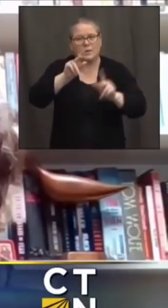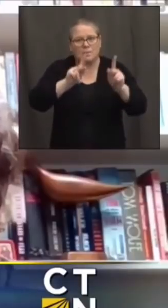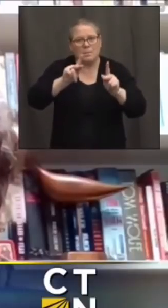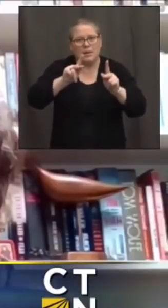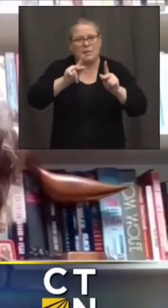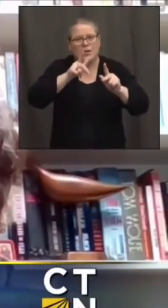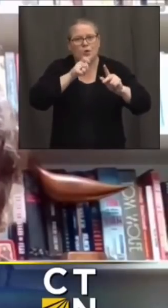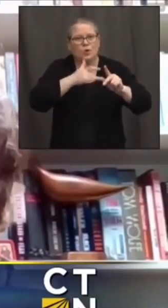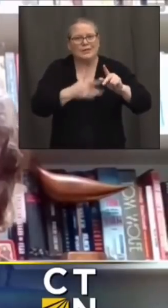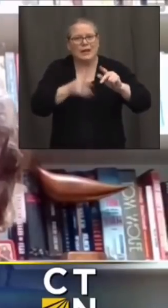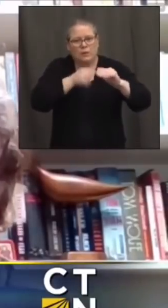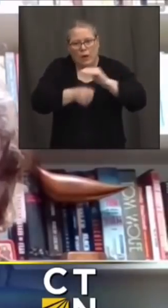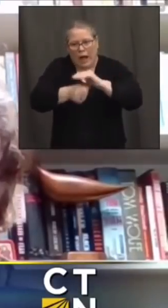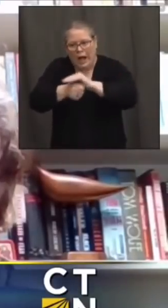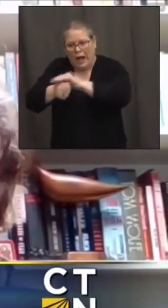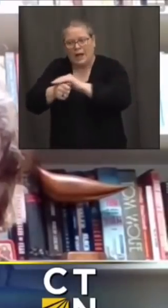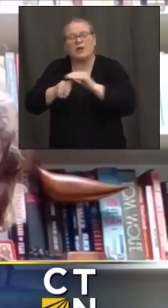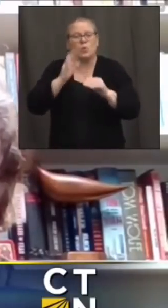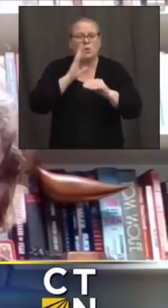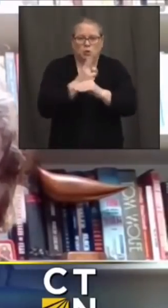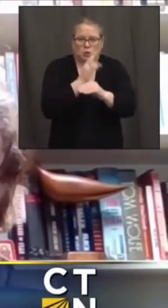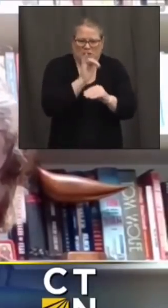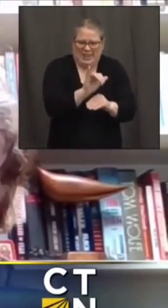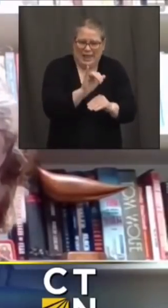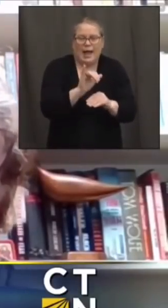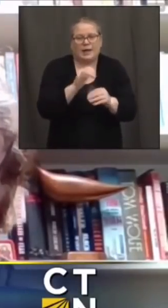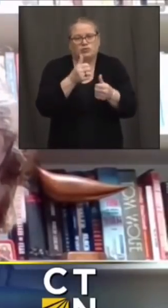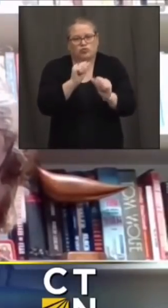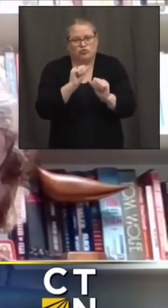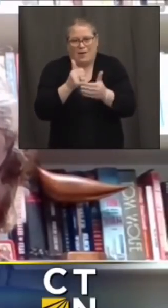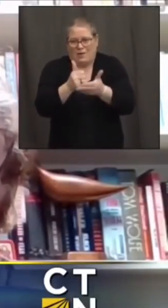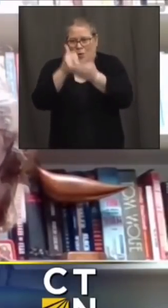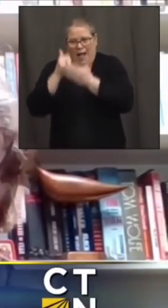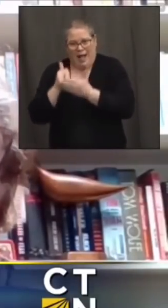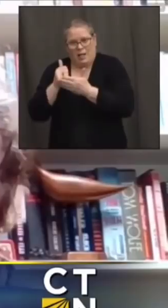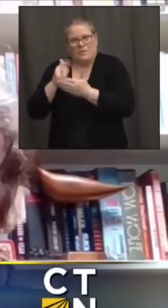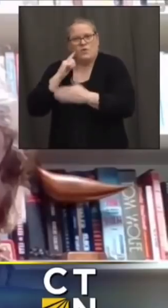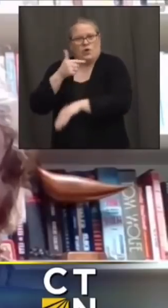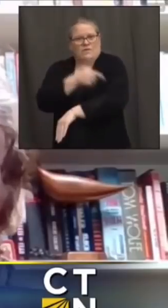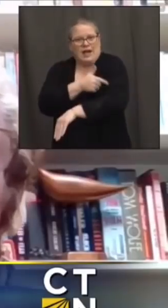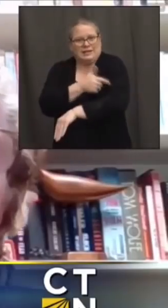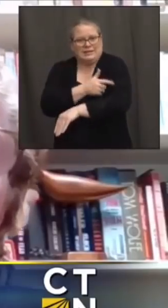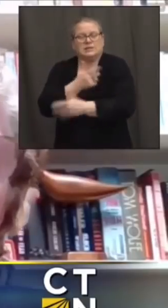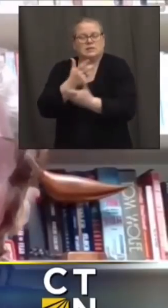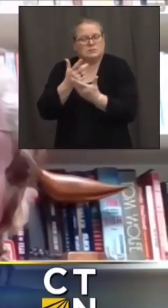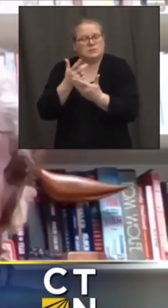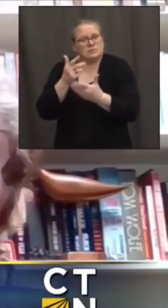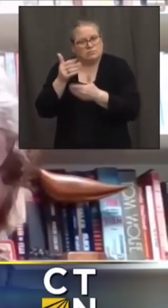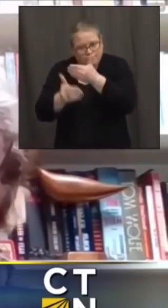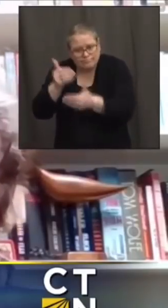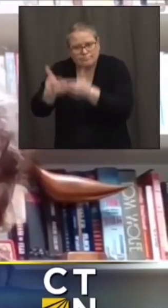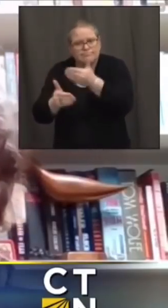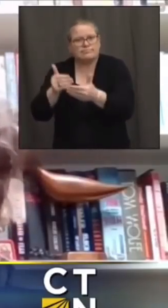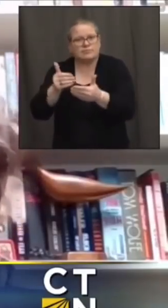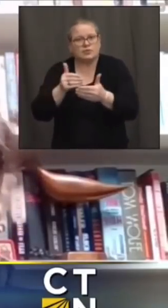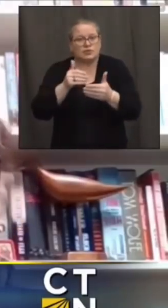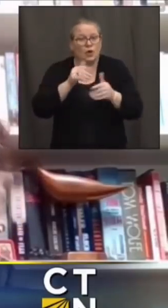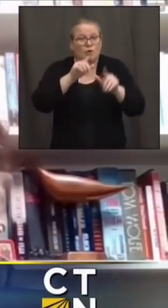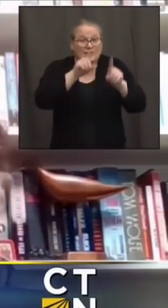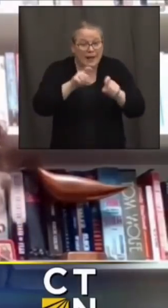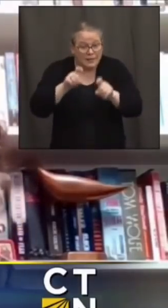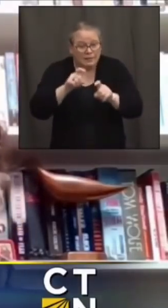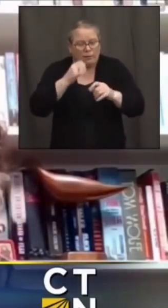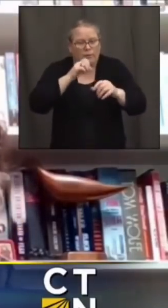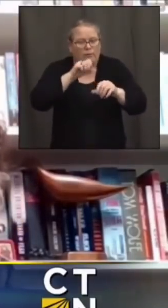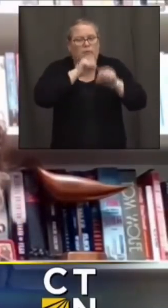infrastructure to help us stand up vaccine infrastructure and we'll be using that what we've those lessons learned to reach